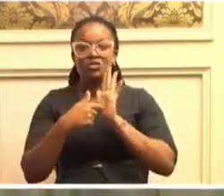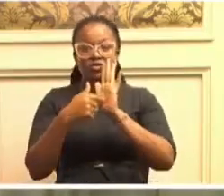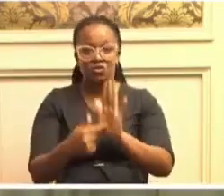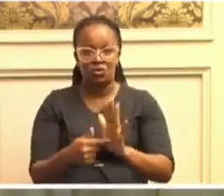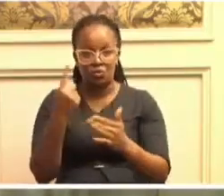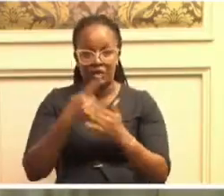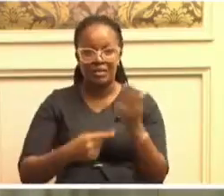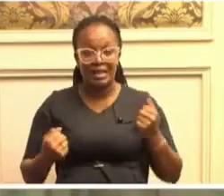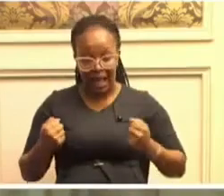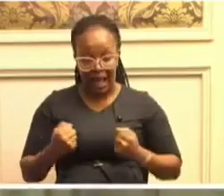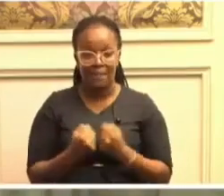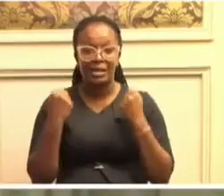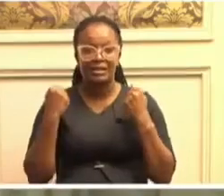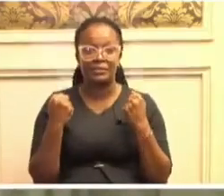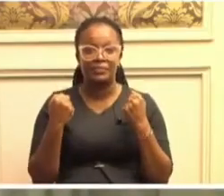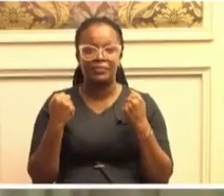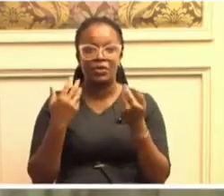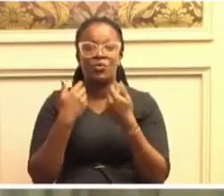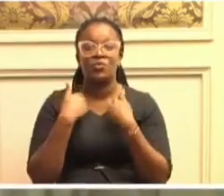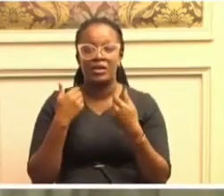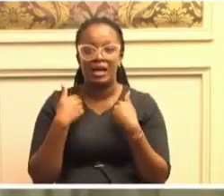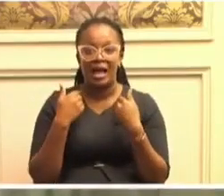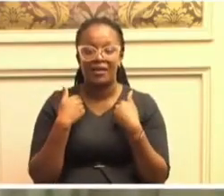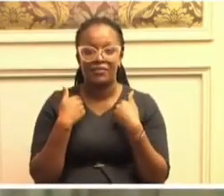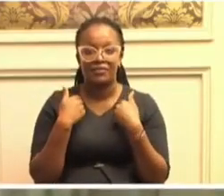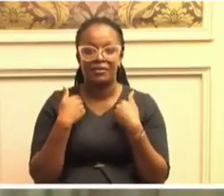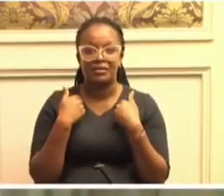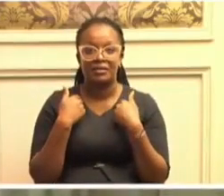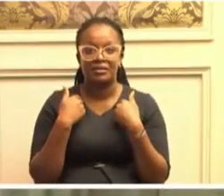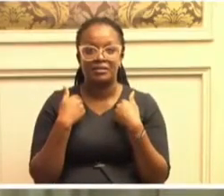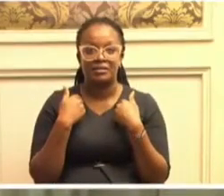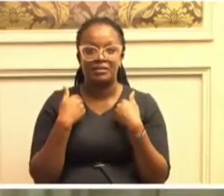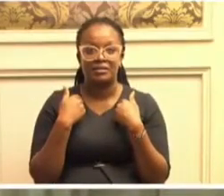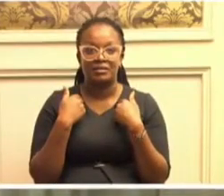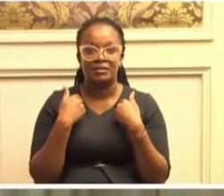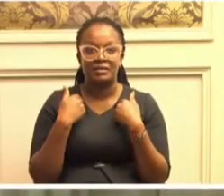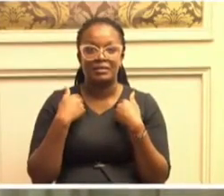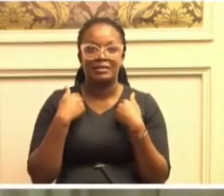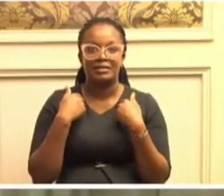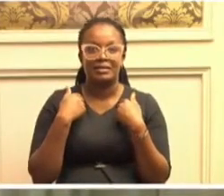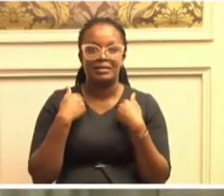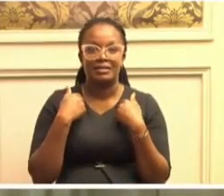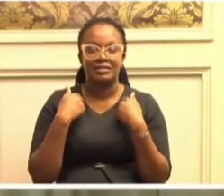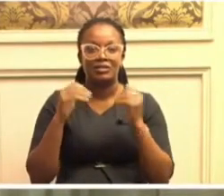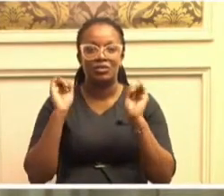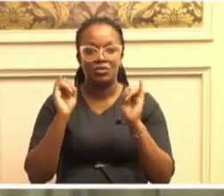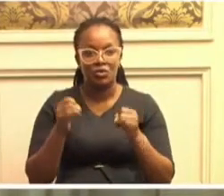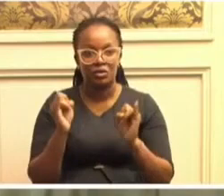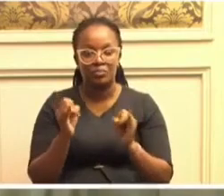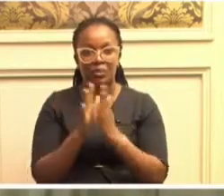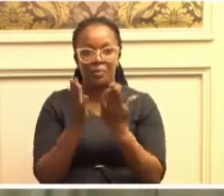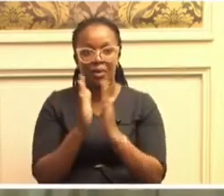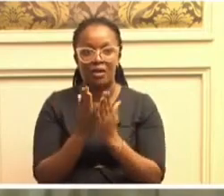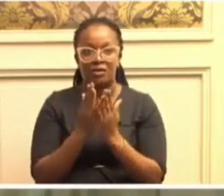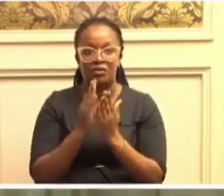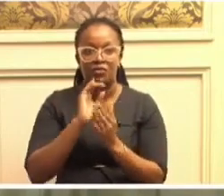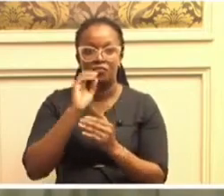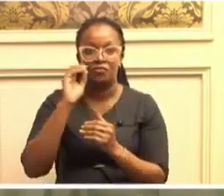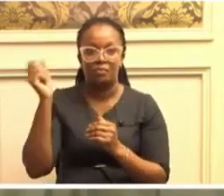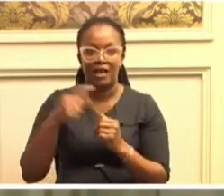This is the standard of June 2001. Must have been on the 14th. It's by Gado.